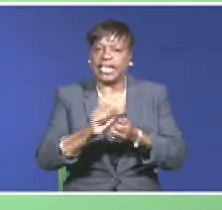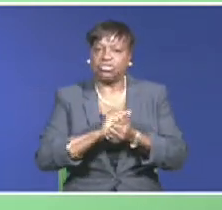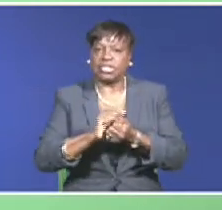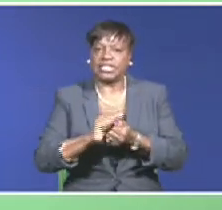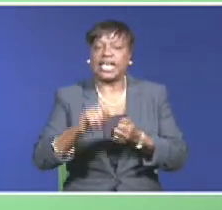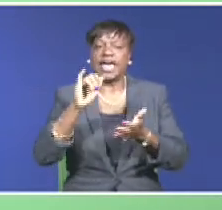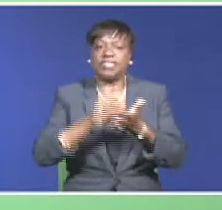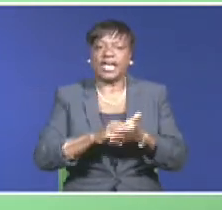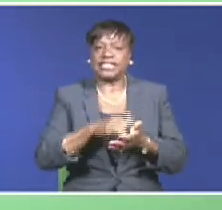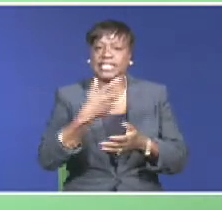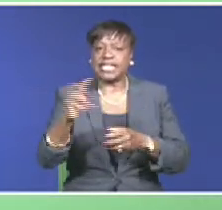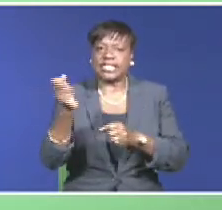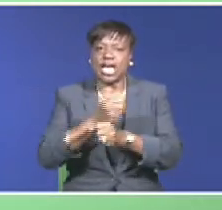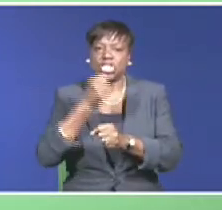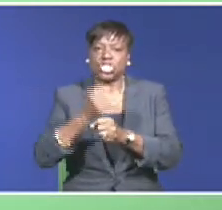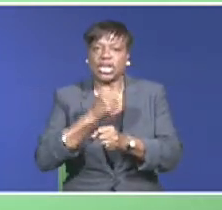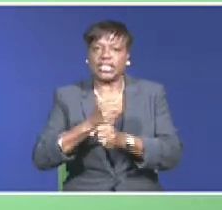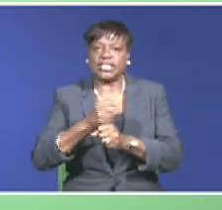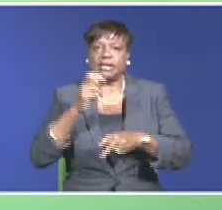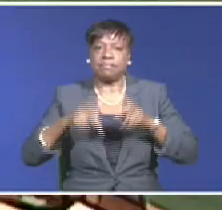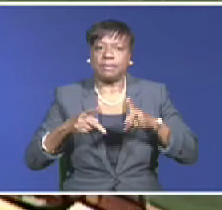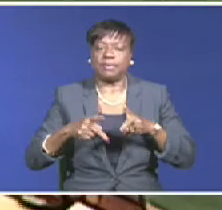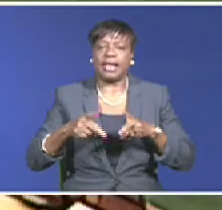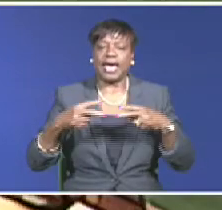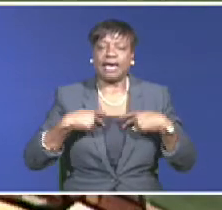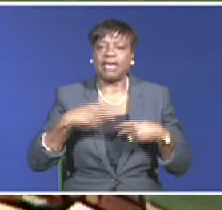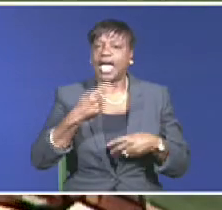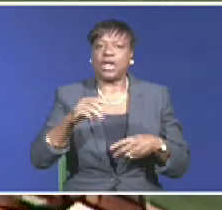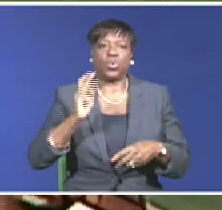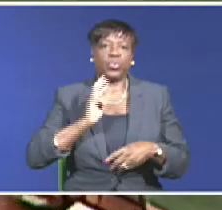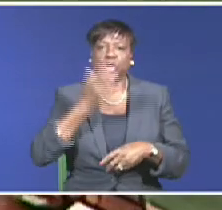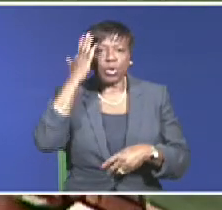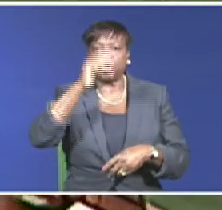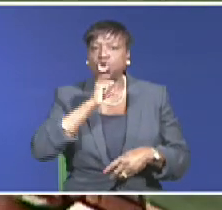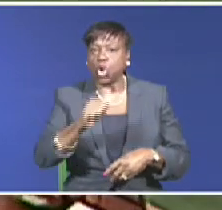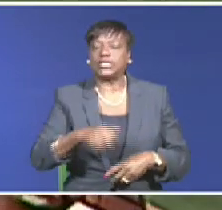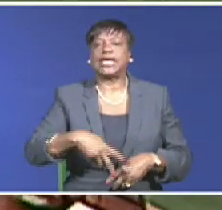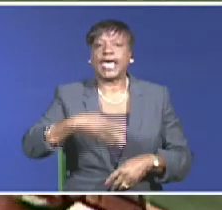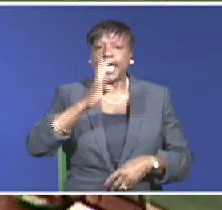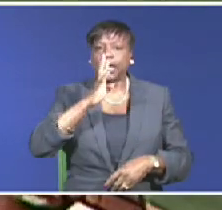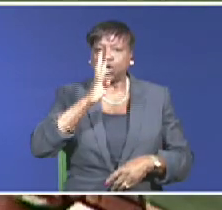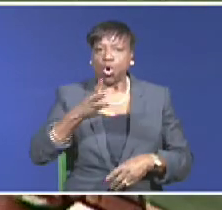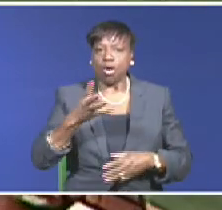communities pose, and we will not ignore them. And I am Vaughan Albury, ZNS Network News.